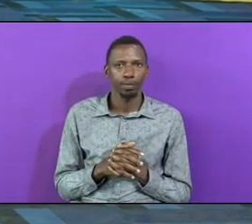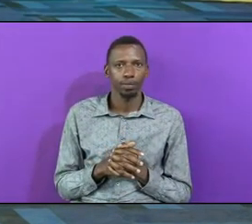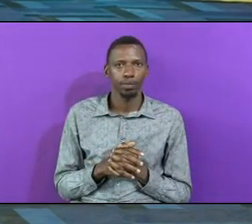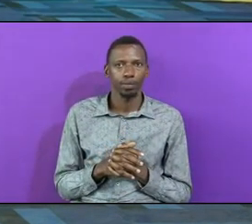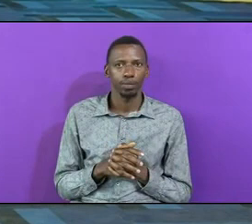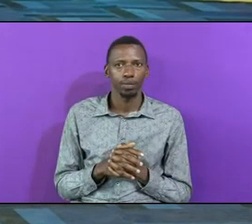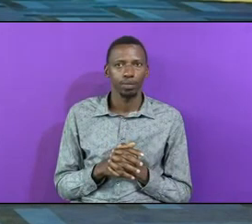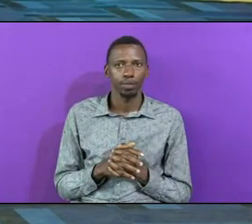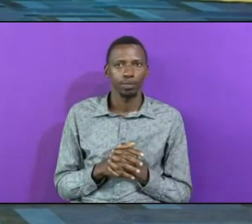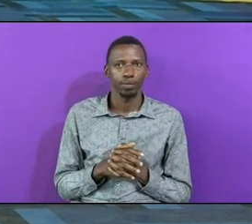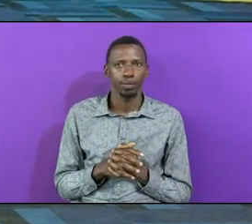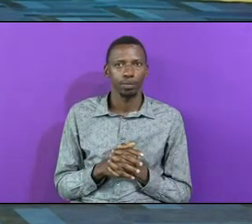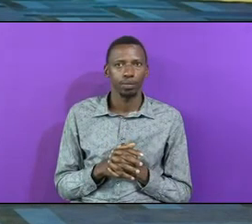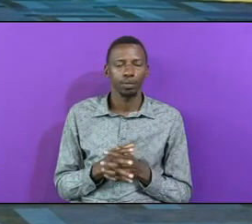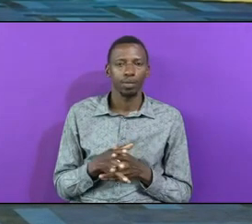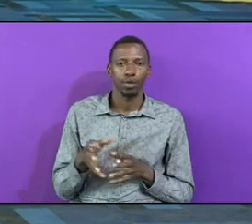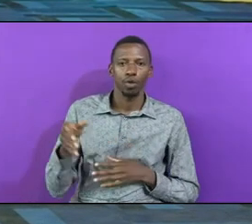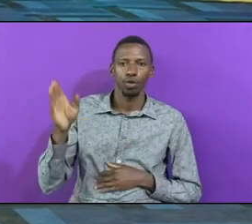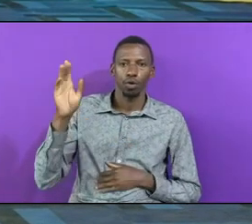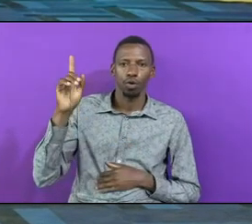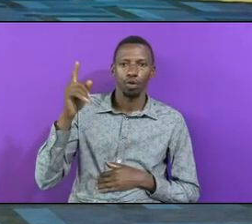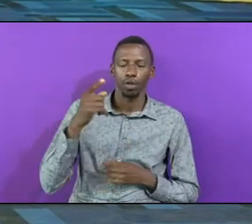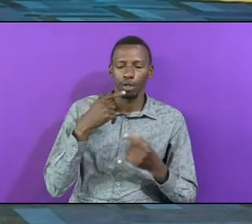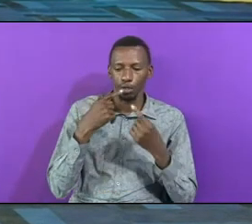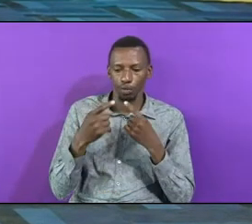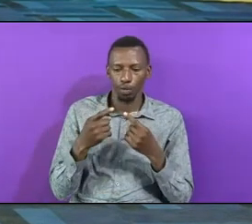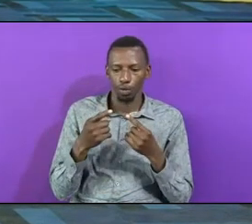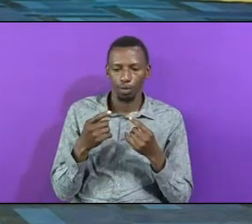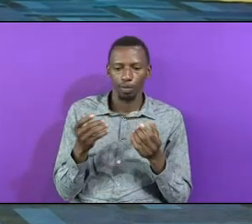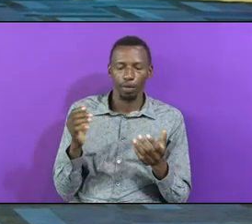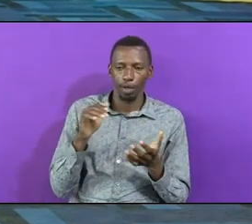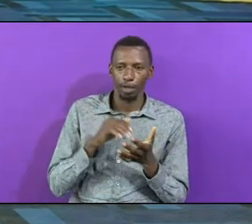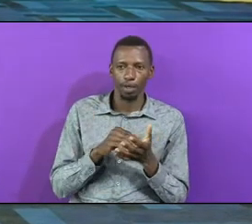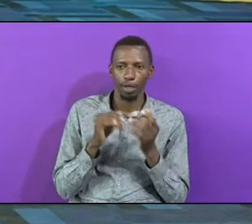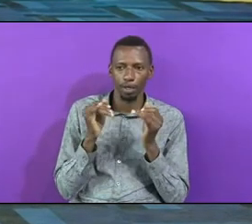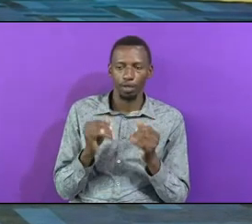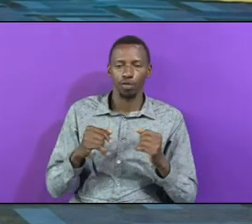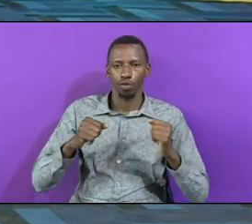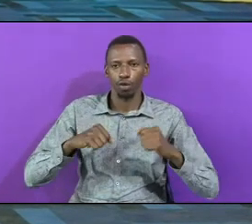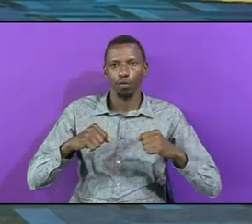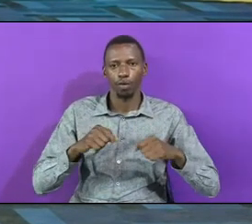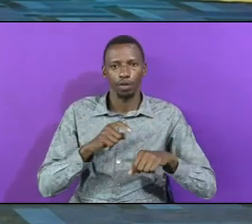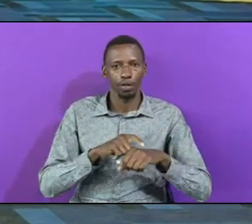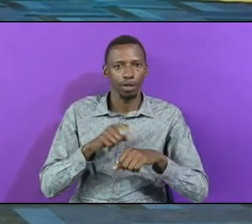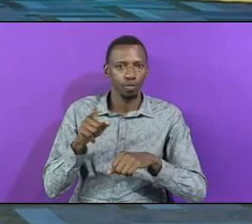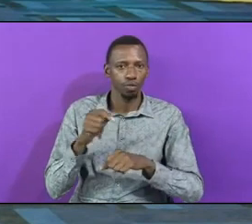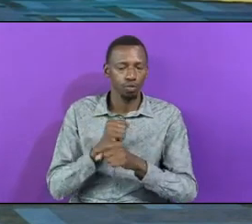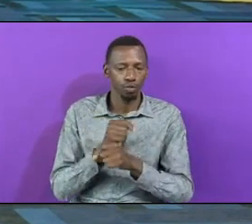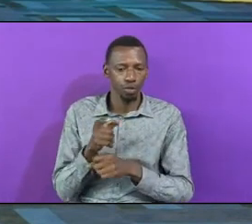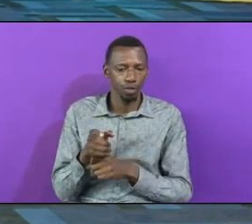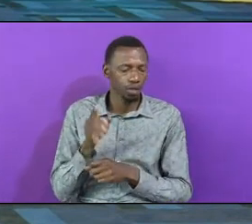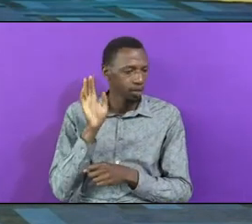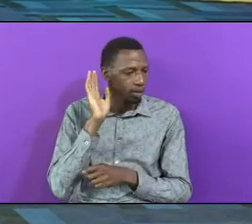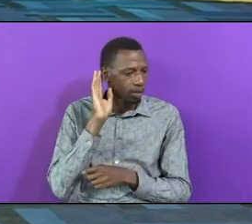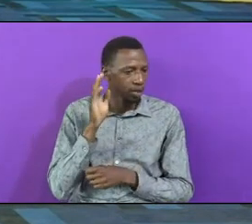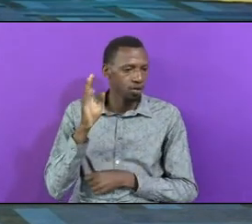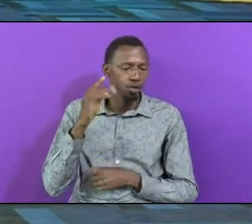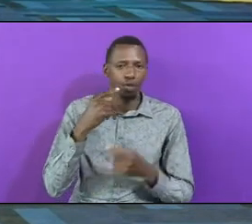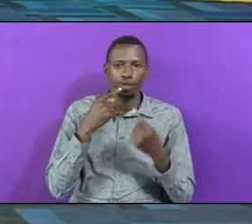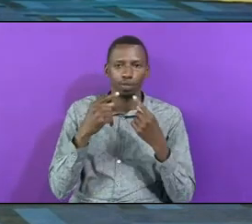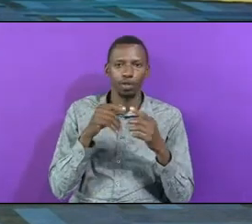Spoke Renewed The Covenant When When Do This You Hear God Speak In Your Life When You Do These Two Things